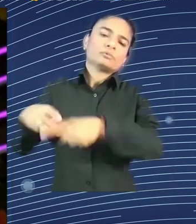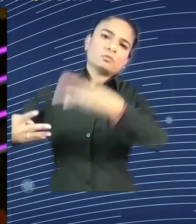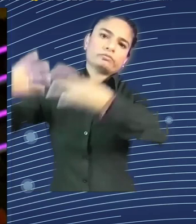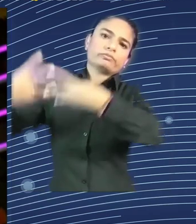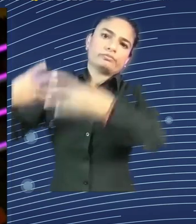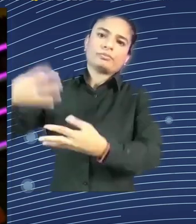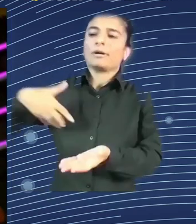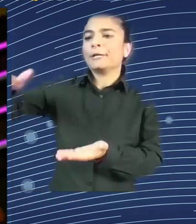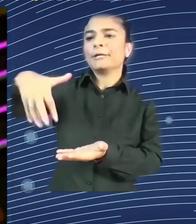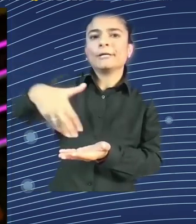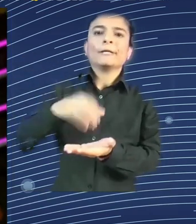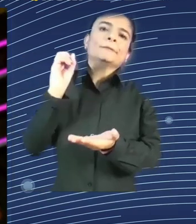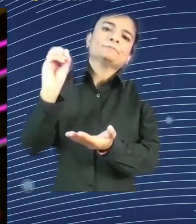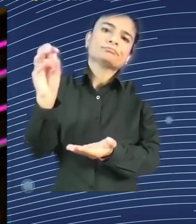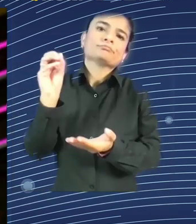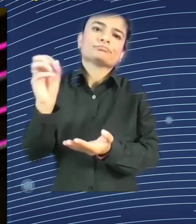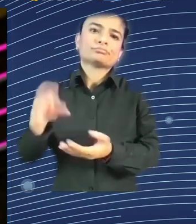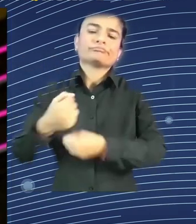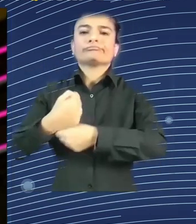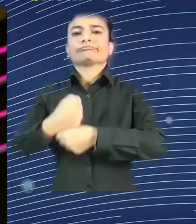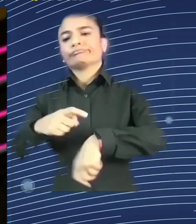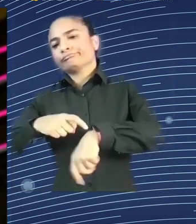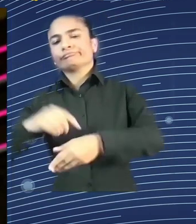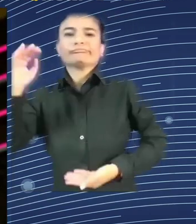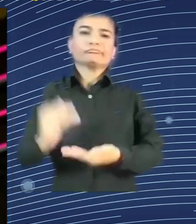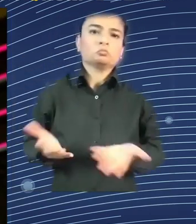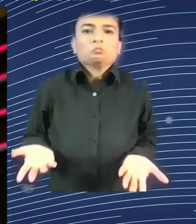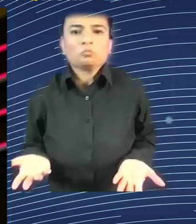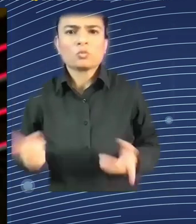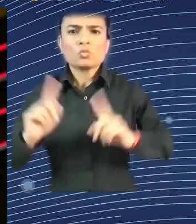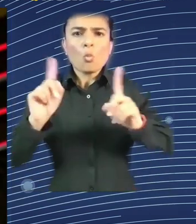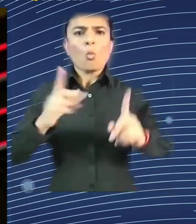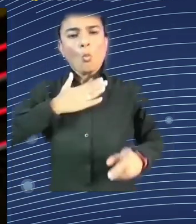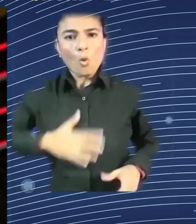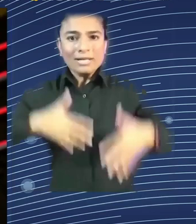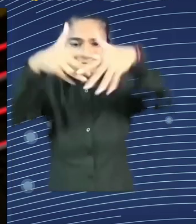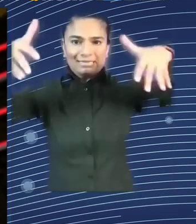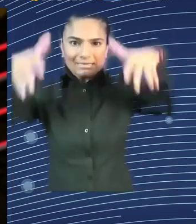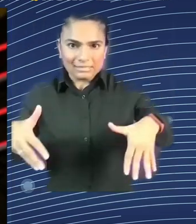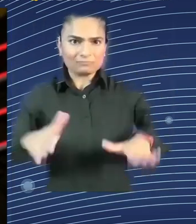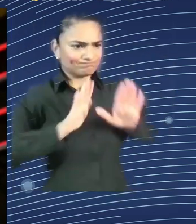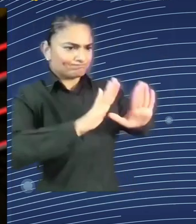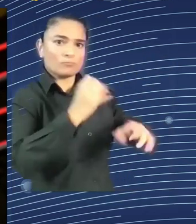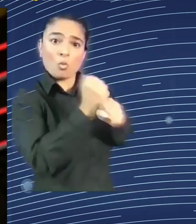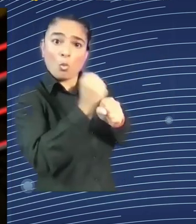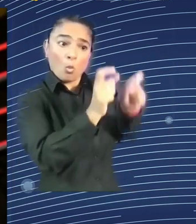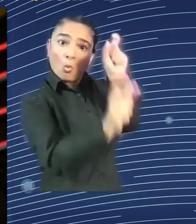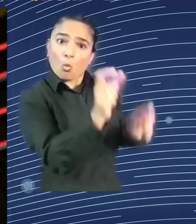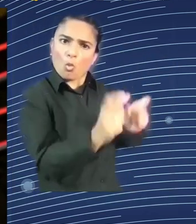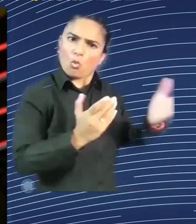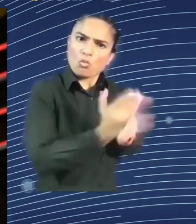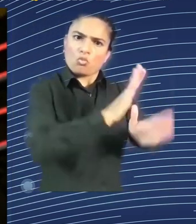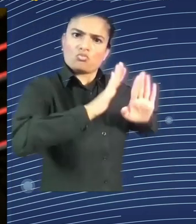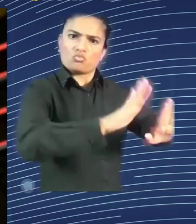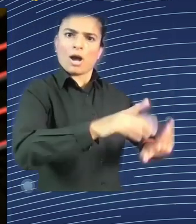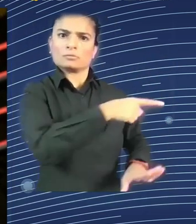you know, the rights of workers. We have to make sure that workers also profit from these new technologies rather than still